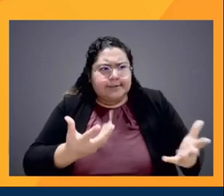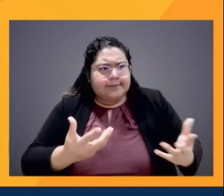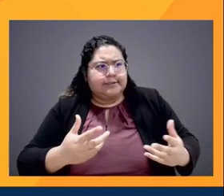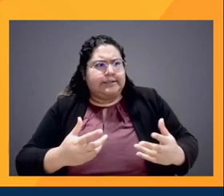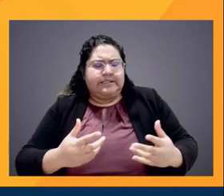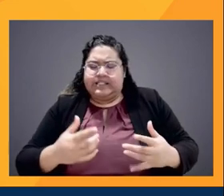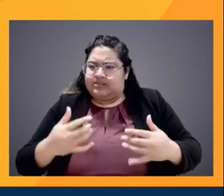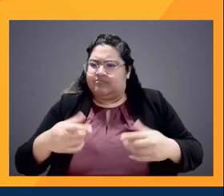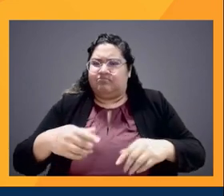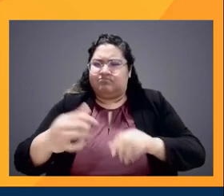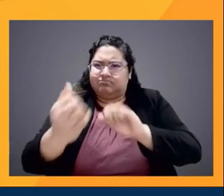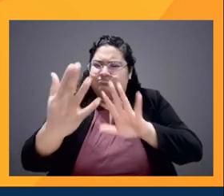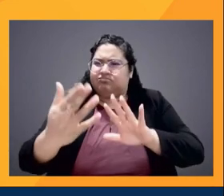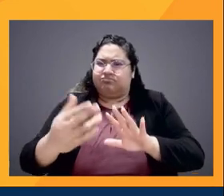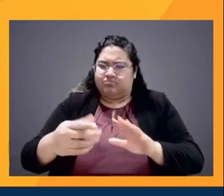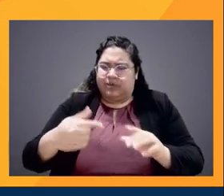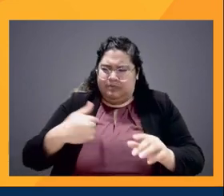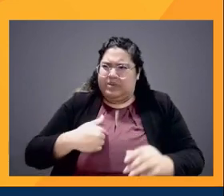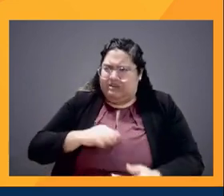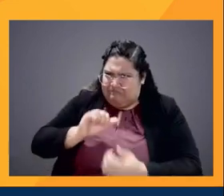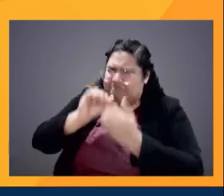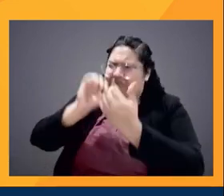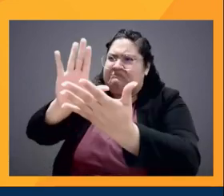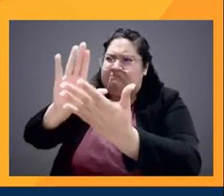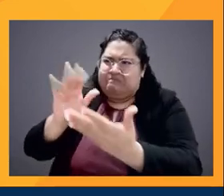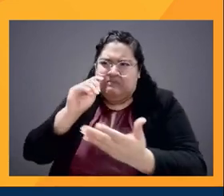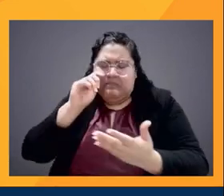layers that create who we are as women.